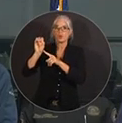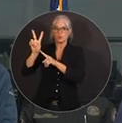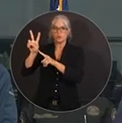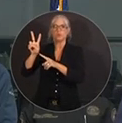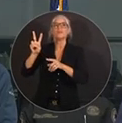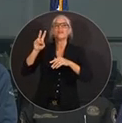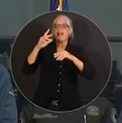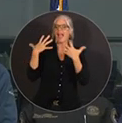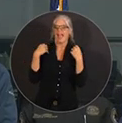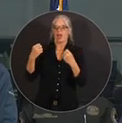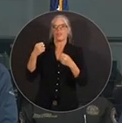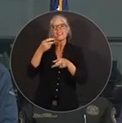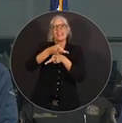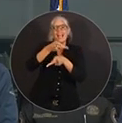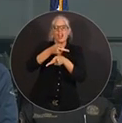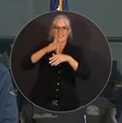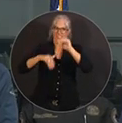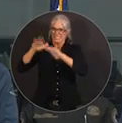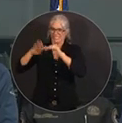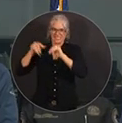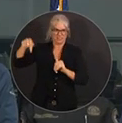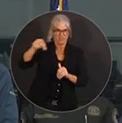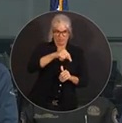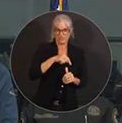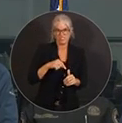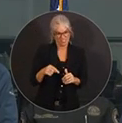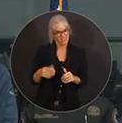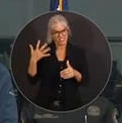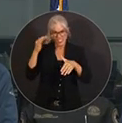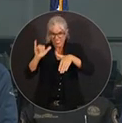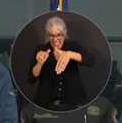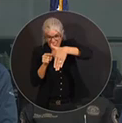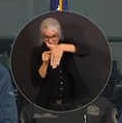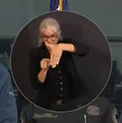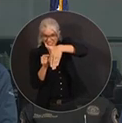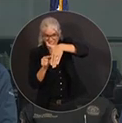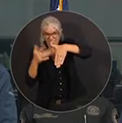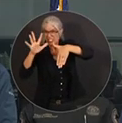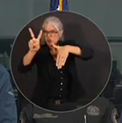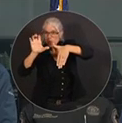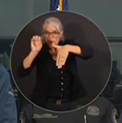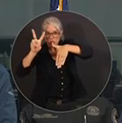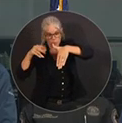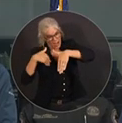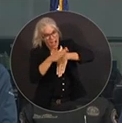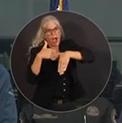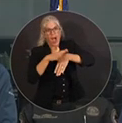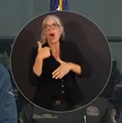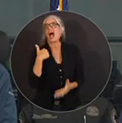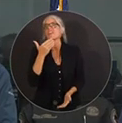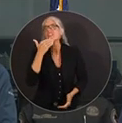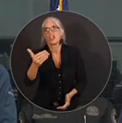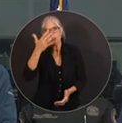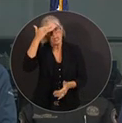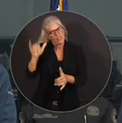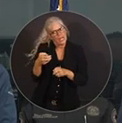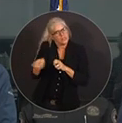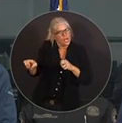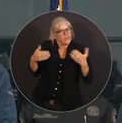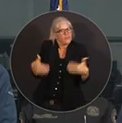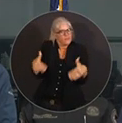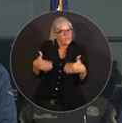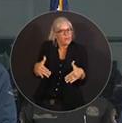potential path of the storm. And I want to thank everybody that's been involved in that. A very difficult set of circumstances when you're talking about